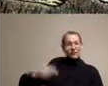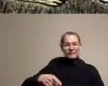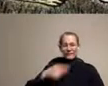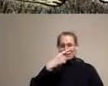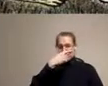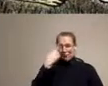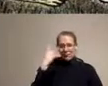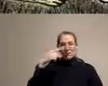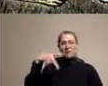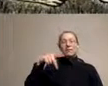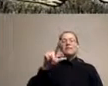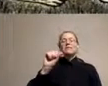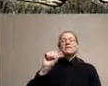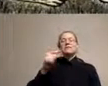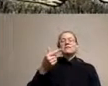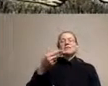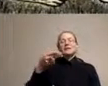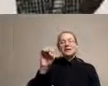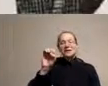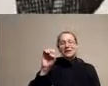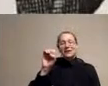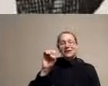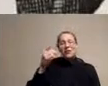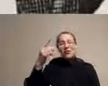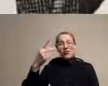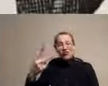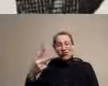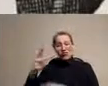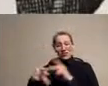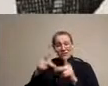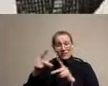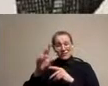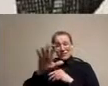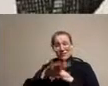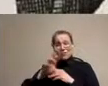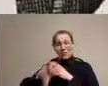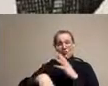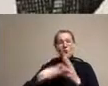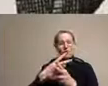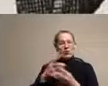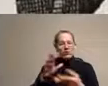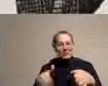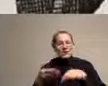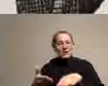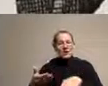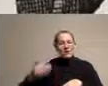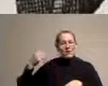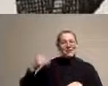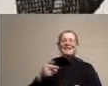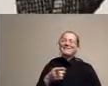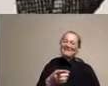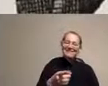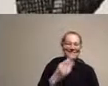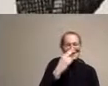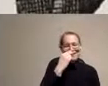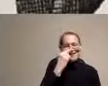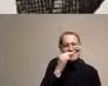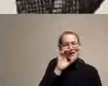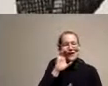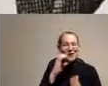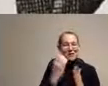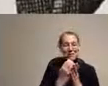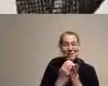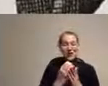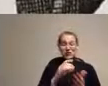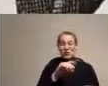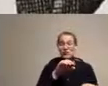time. And I find this picture amusing. This is what doctors used to wear at the time of the Black Plague, which as